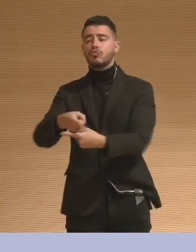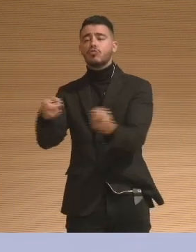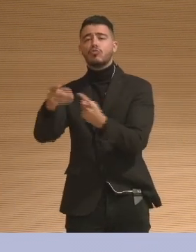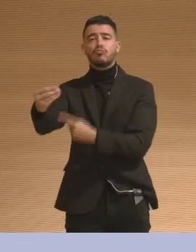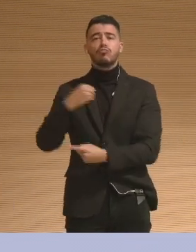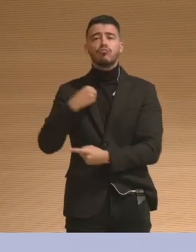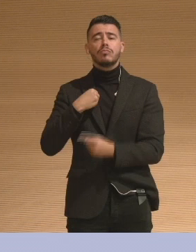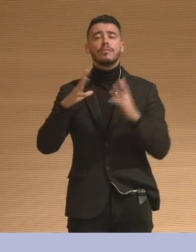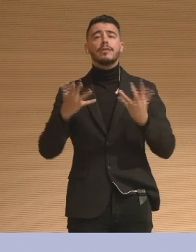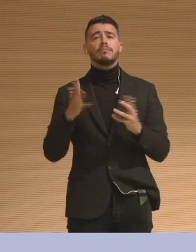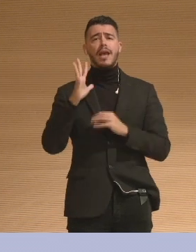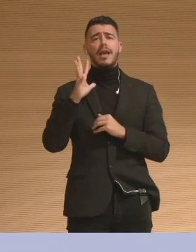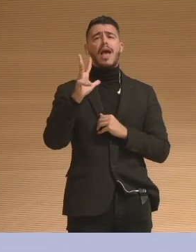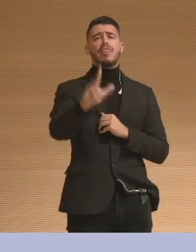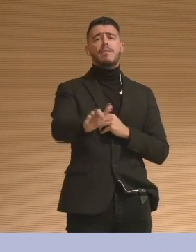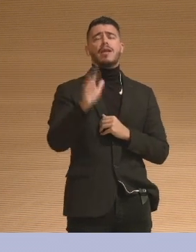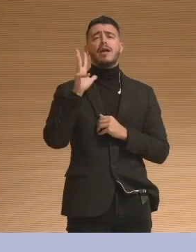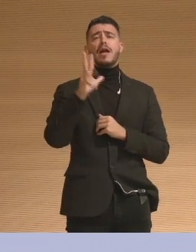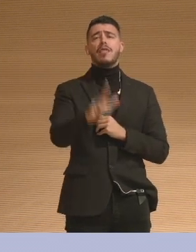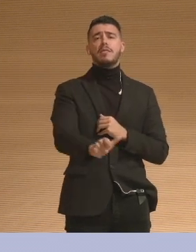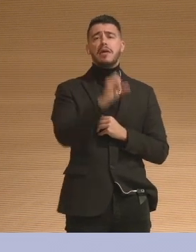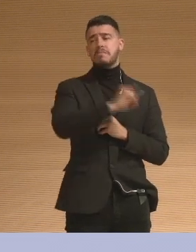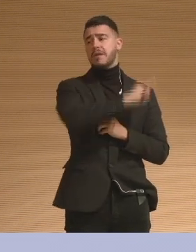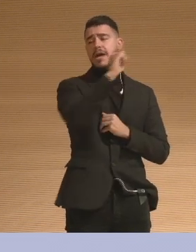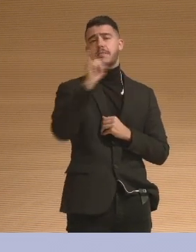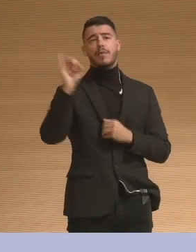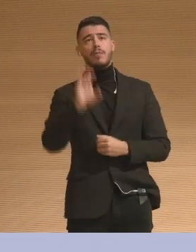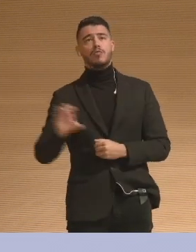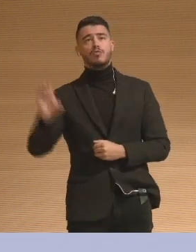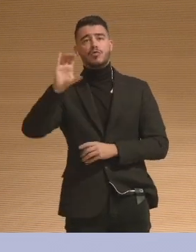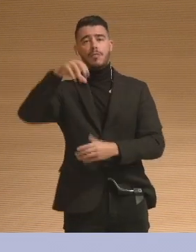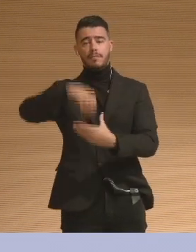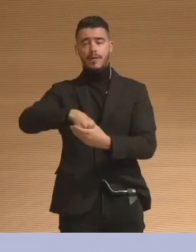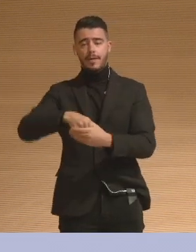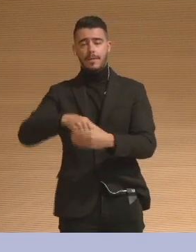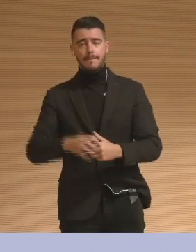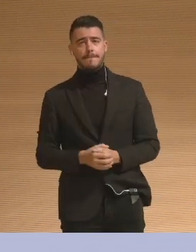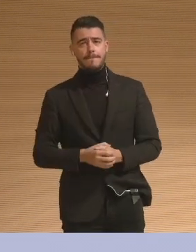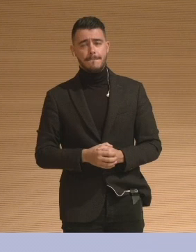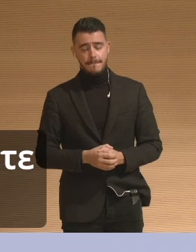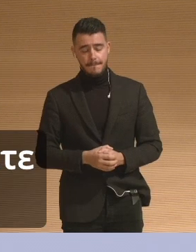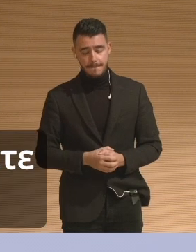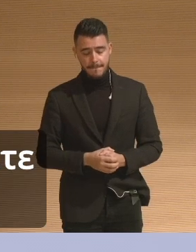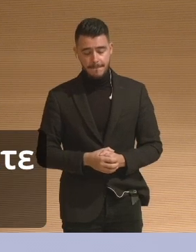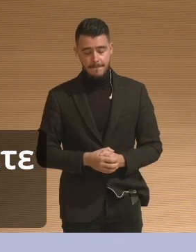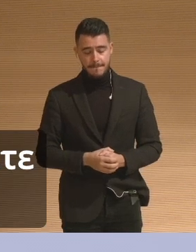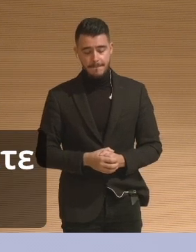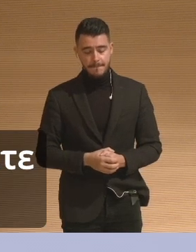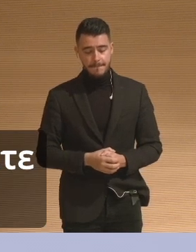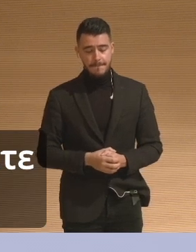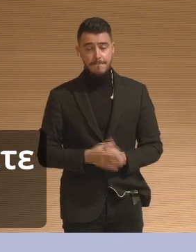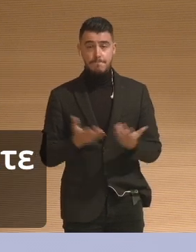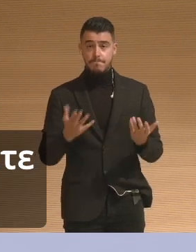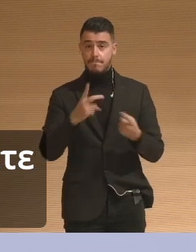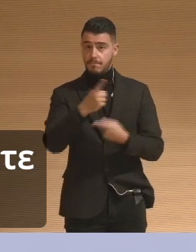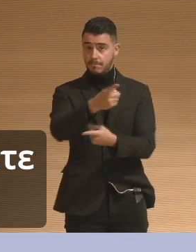What are these seven specific dynamic actions? You are going to help tell me. I would like you to raise